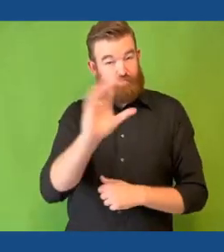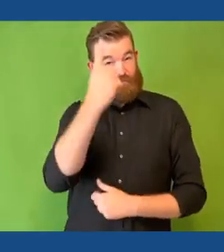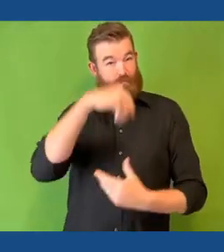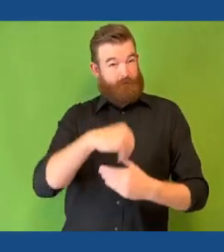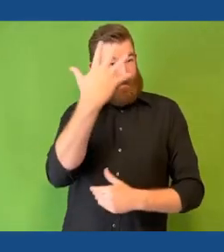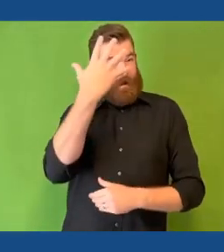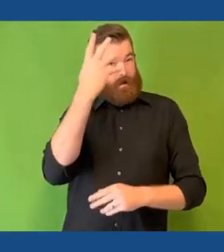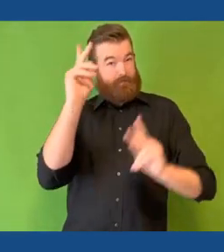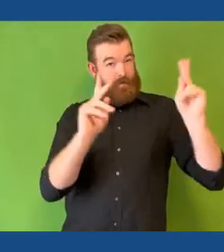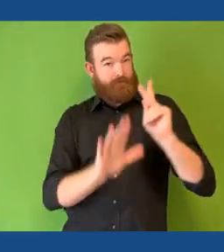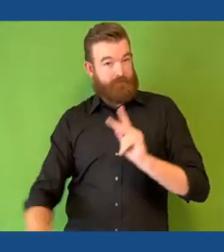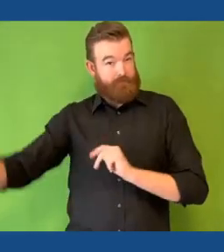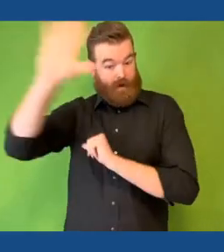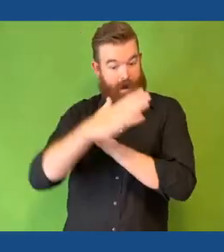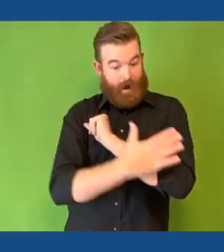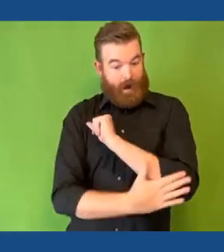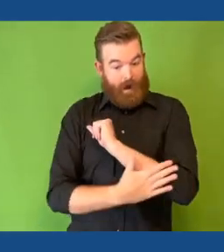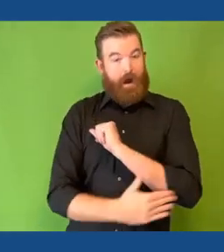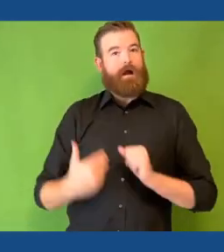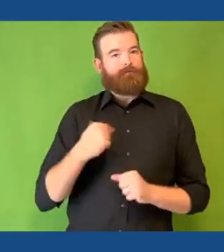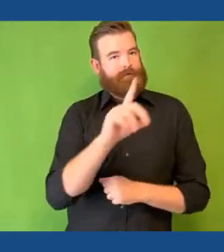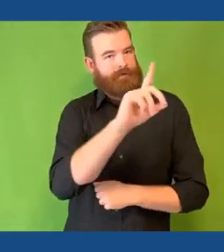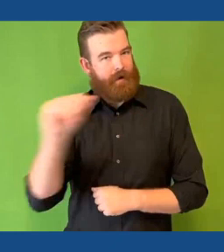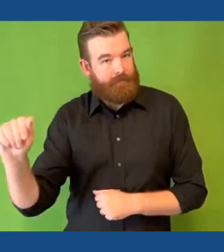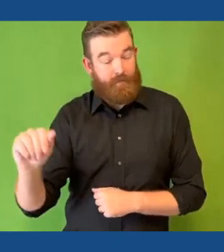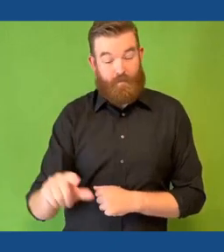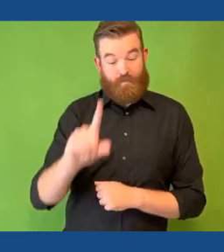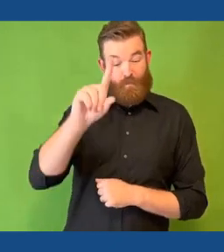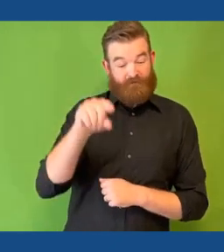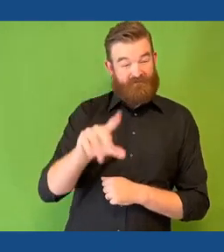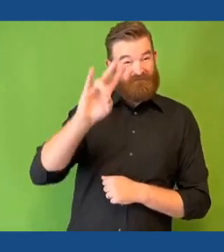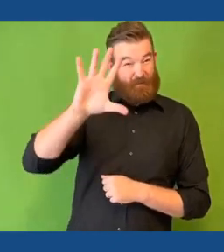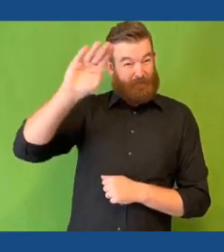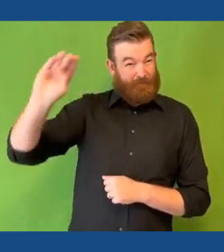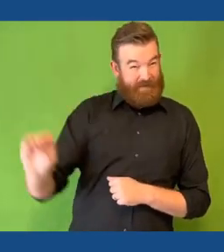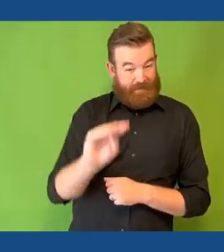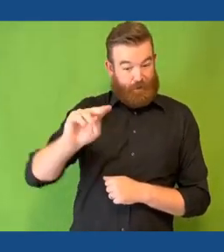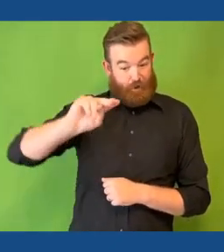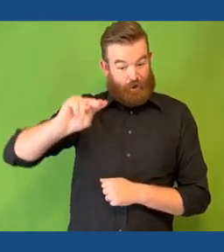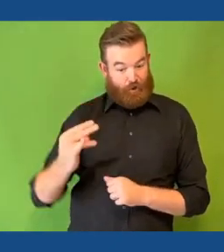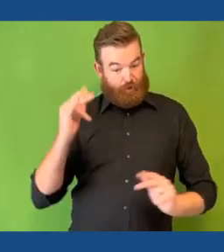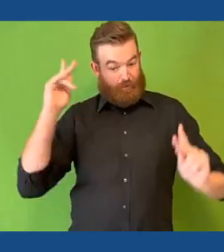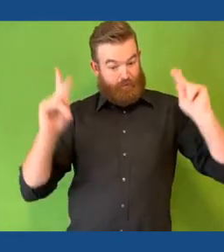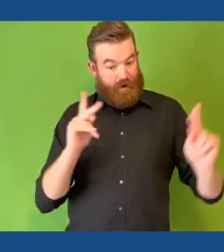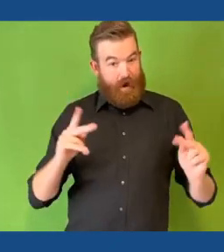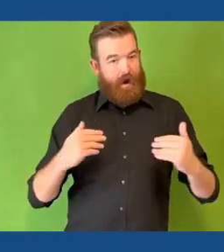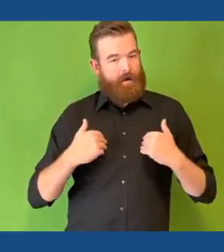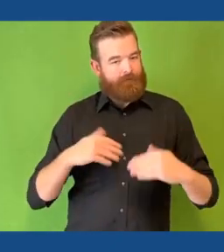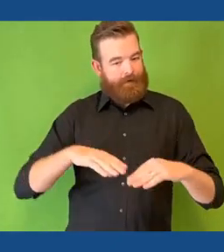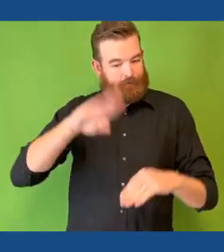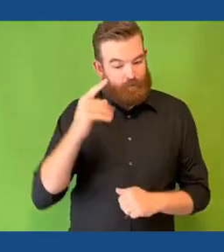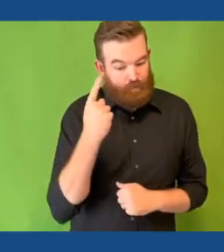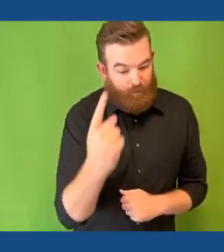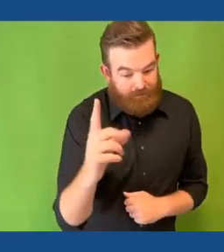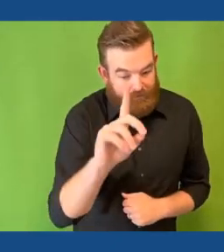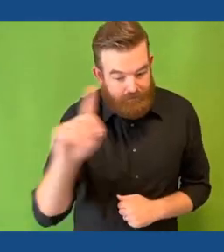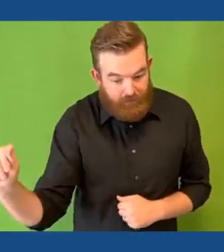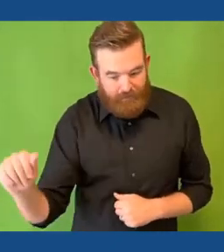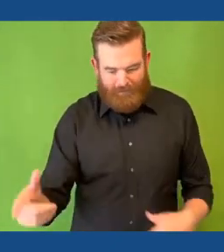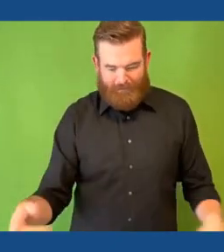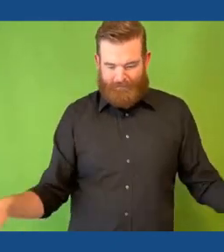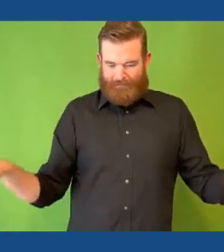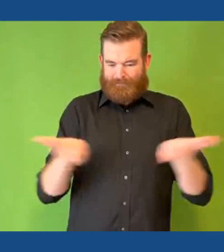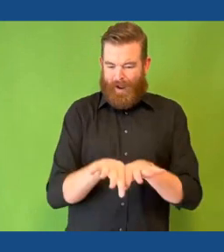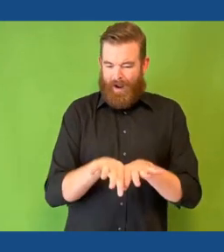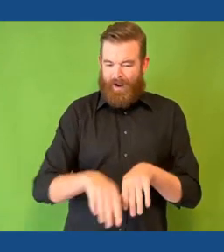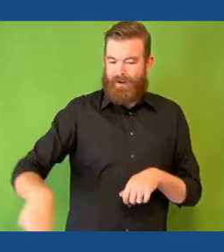estimated that one in five people nationwide and 1.75 million New Jerseyans have at least one disability and we think it's